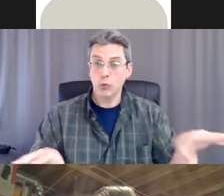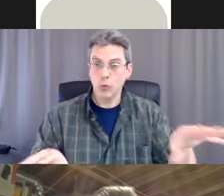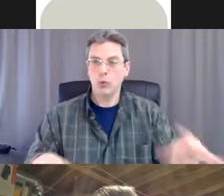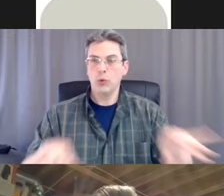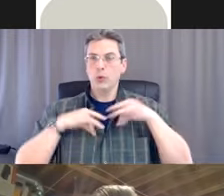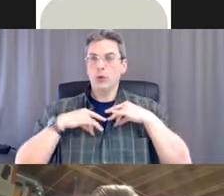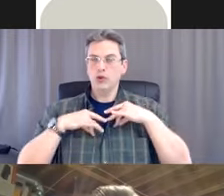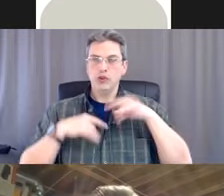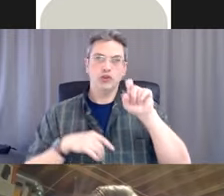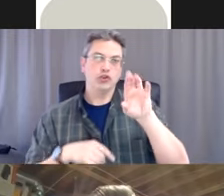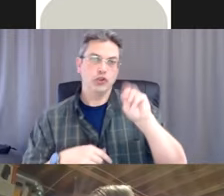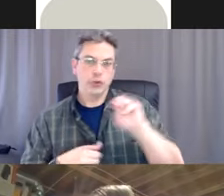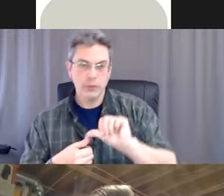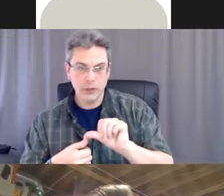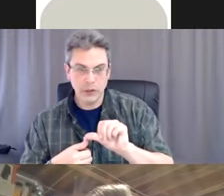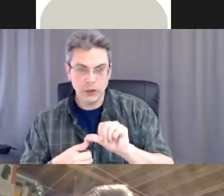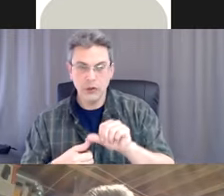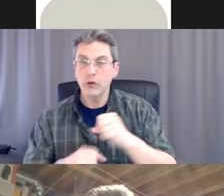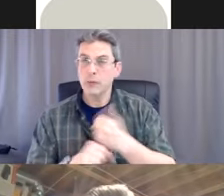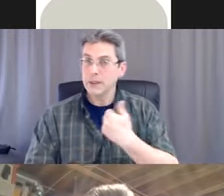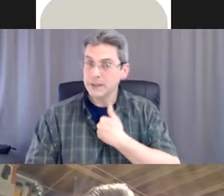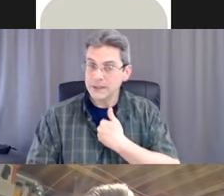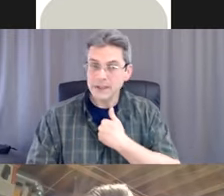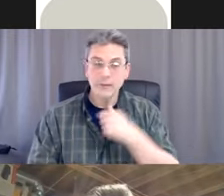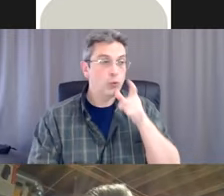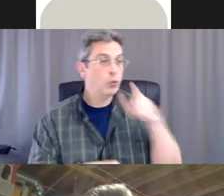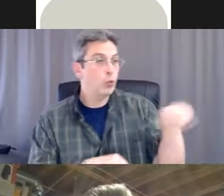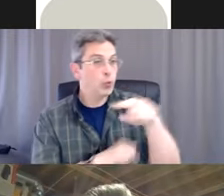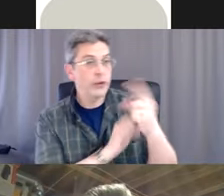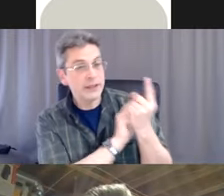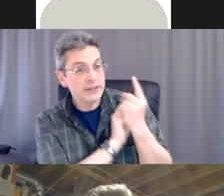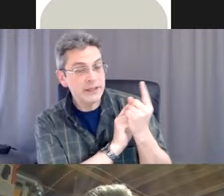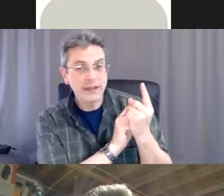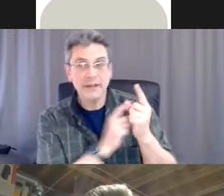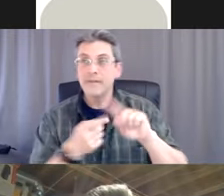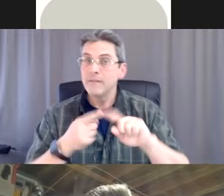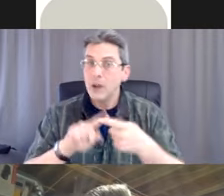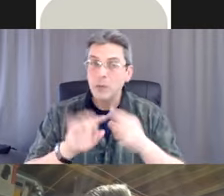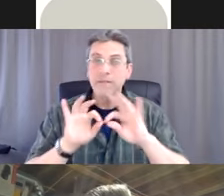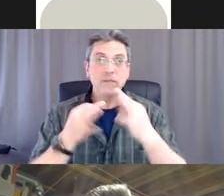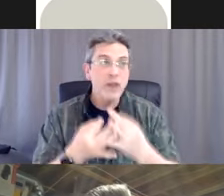your attendants, your family, your friends, our broader community, and others around us in the world.